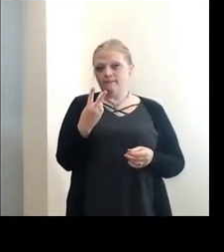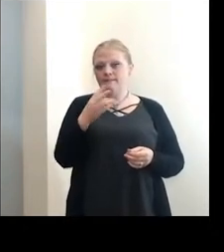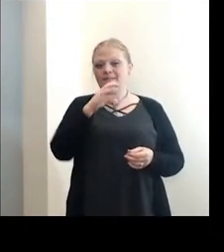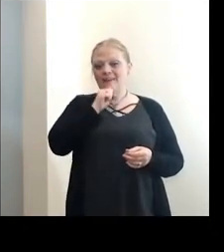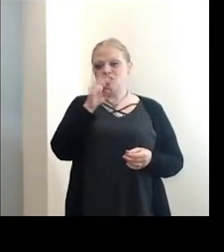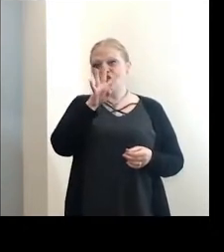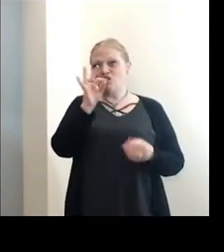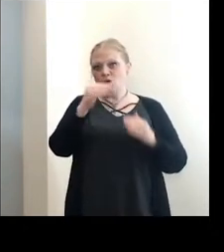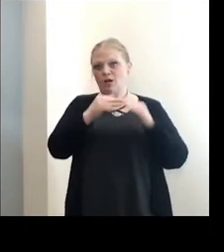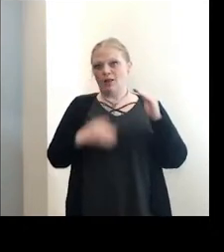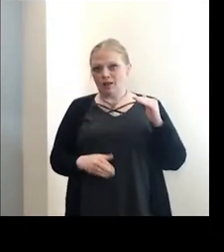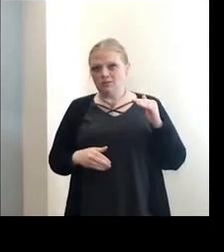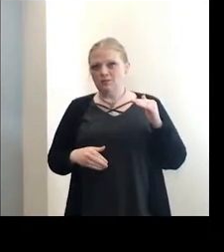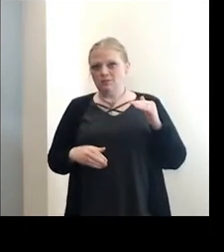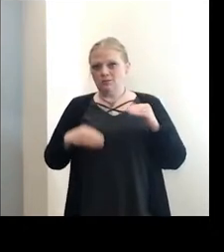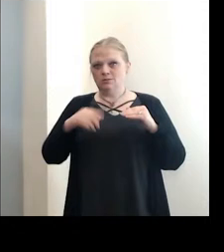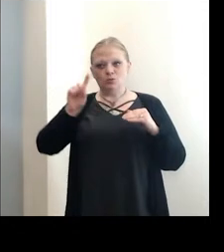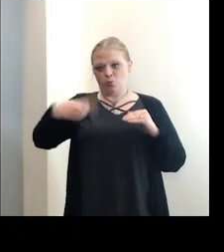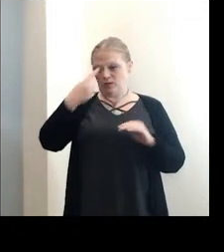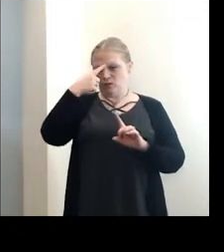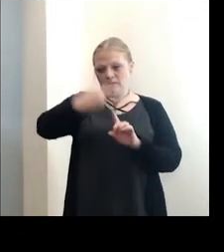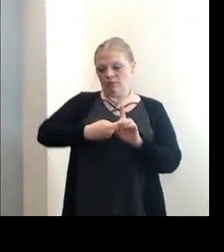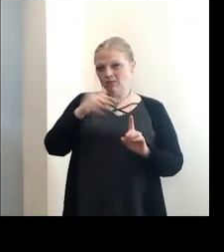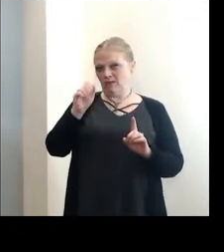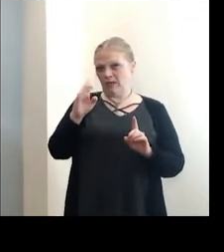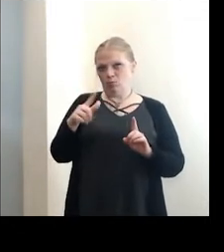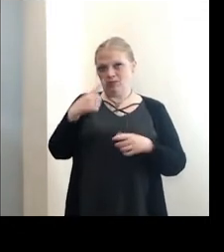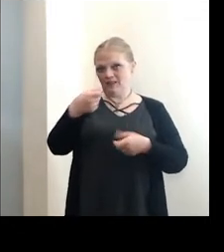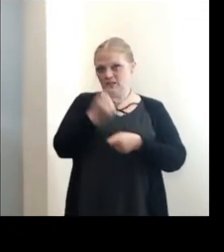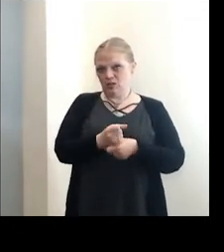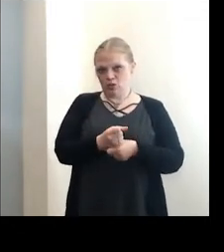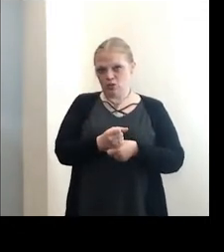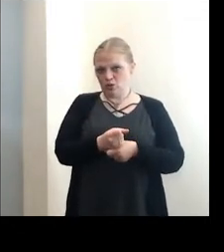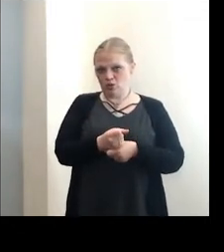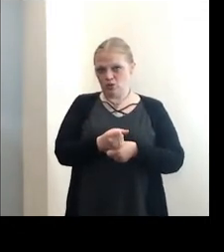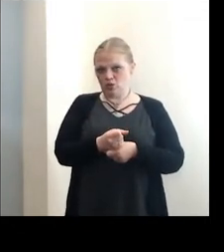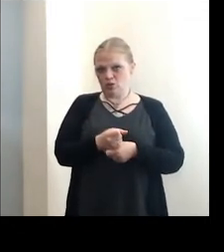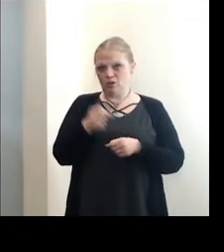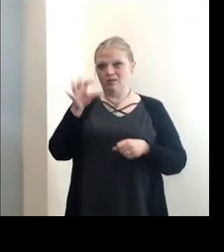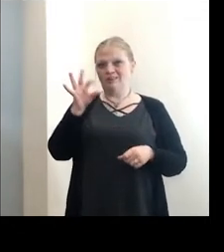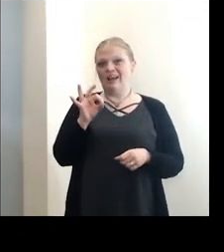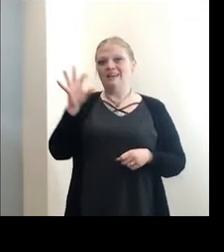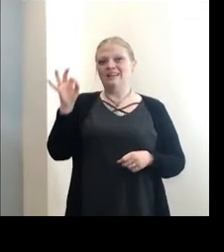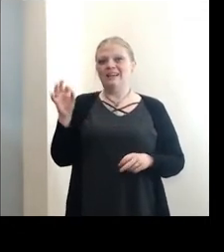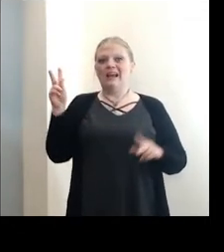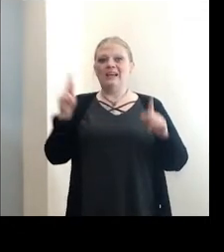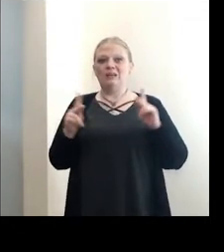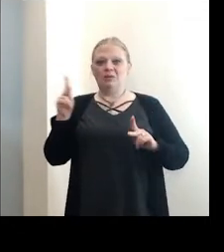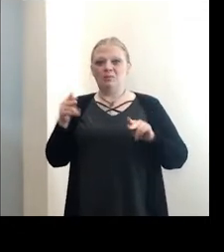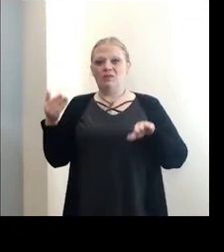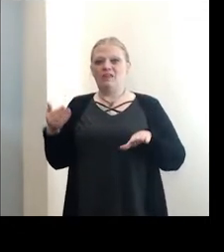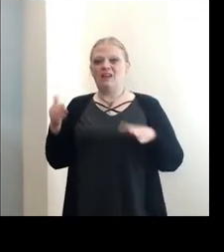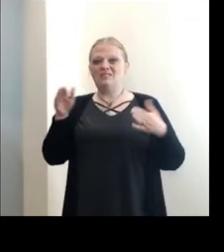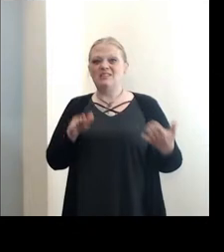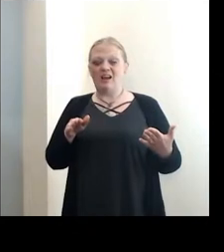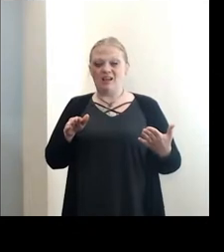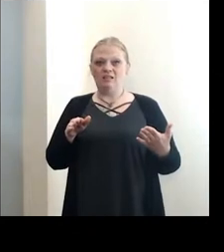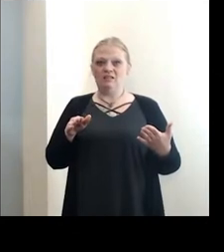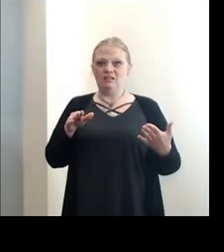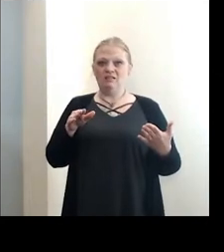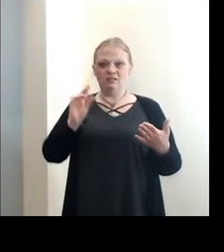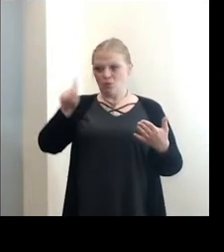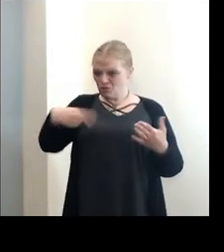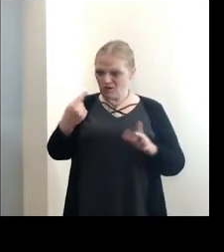less in the month of April of this year. And there were 99 people who died in April of this year,